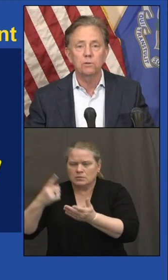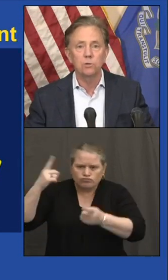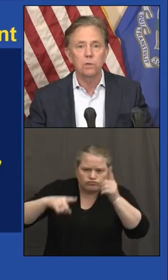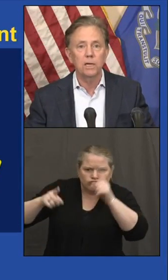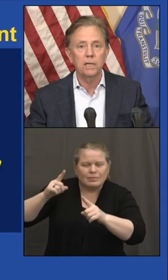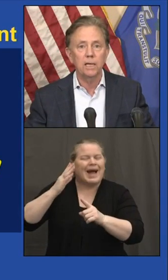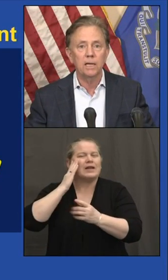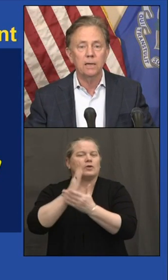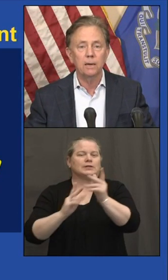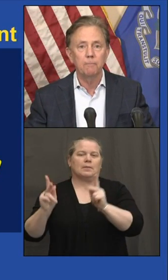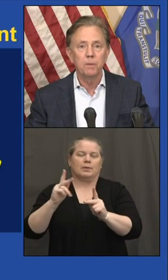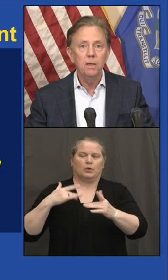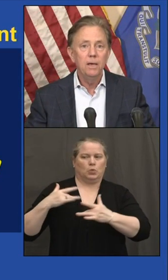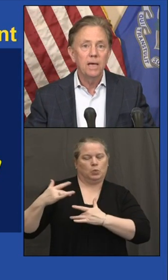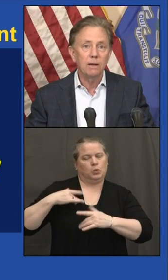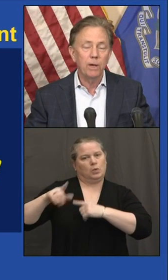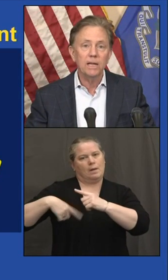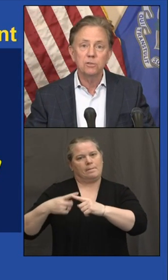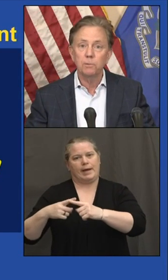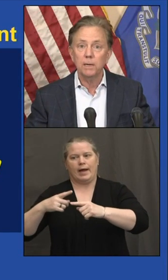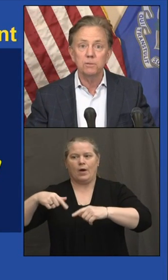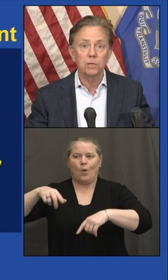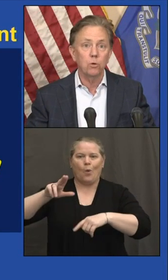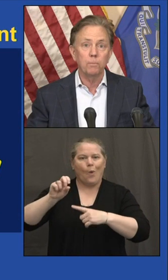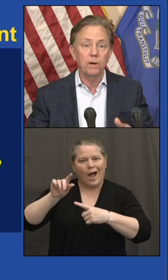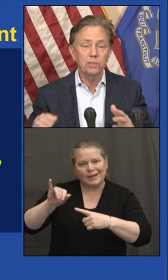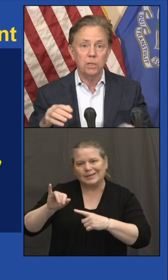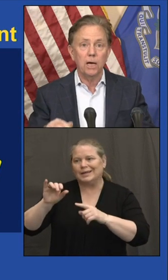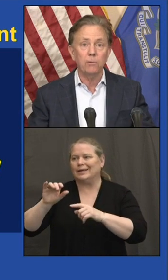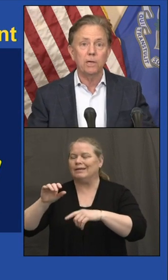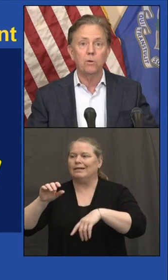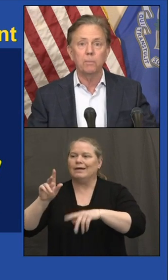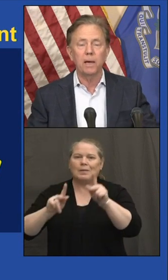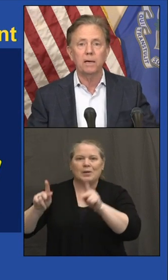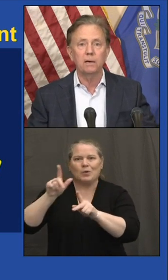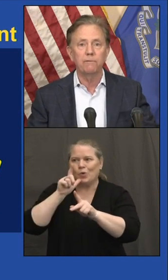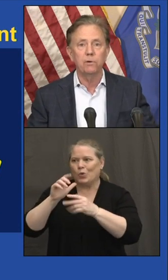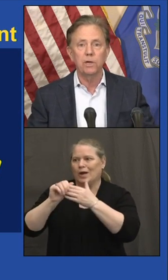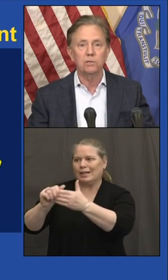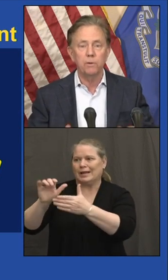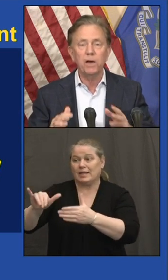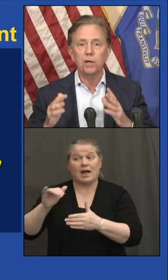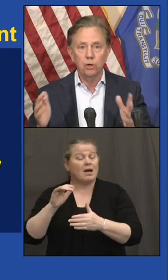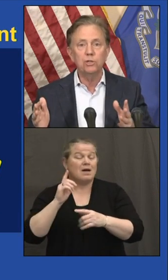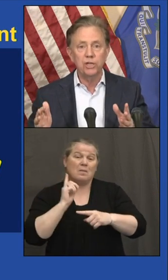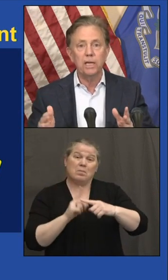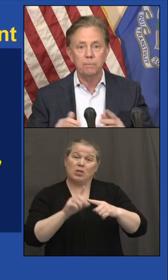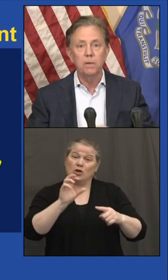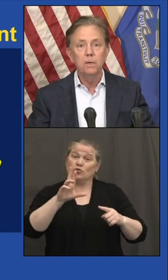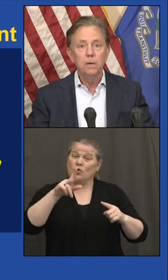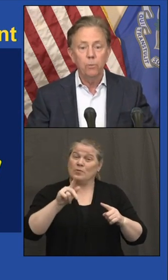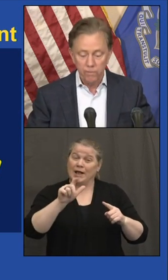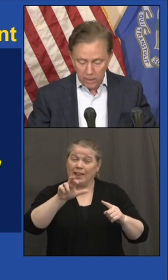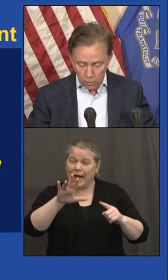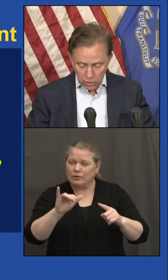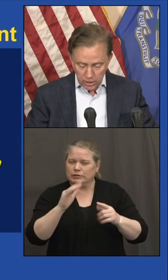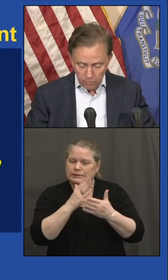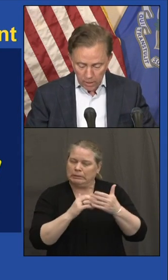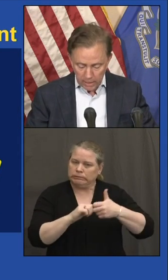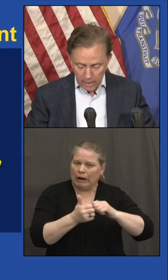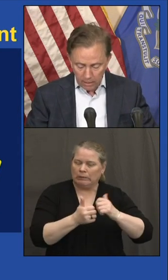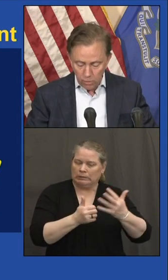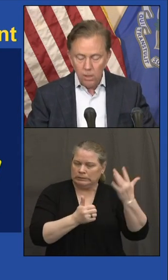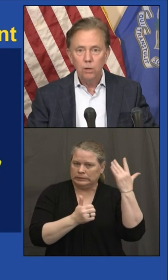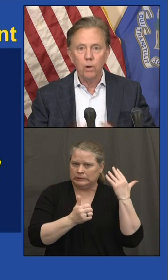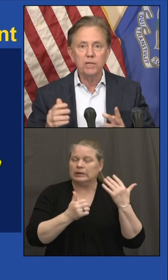the folks who are leading that. And we had some problems in the corporation lottery going back a few years. We've got a good team. We've got a good